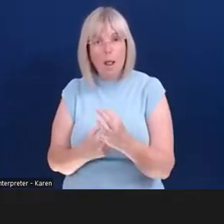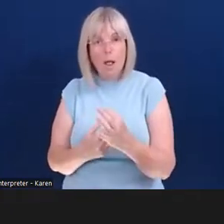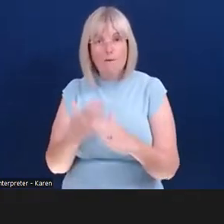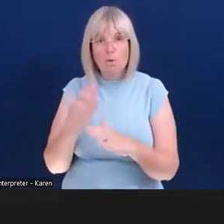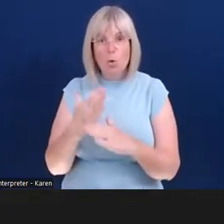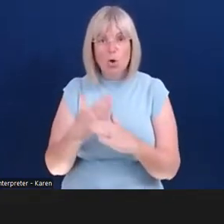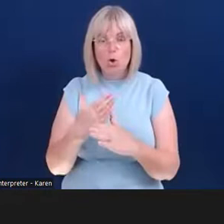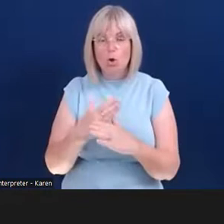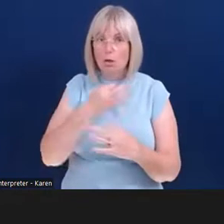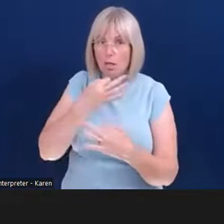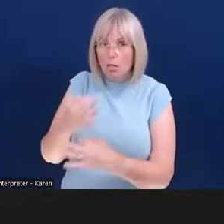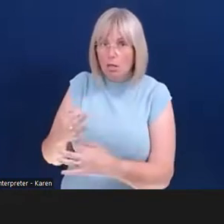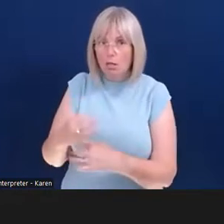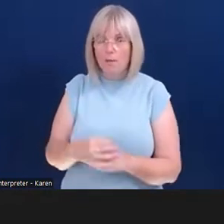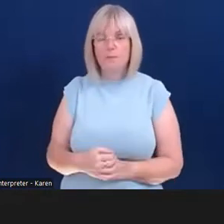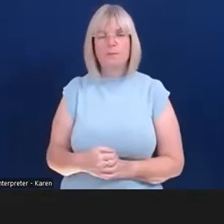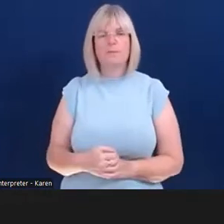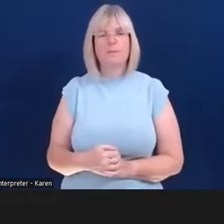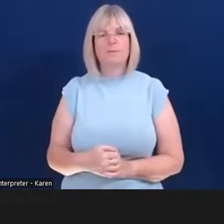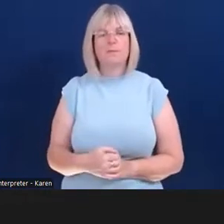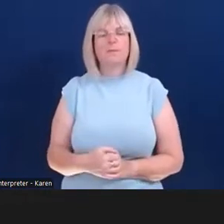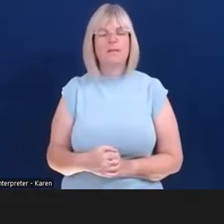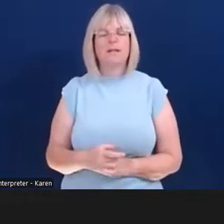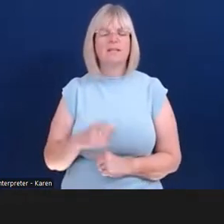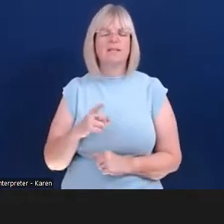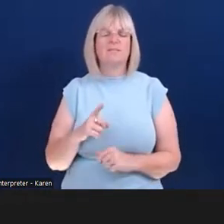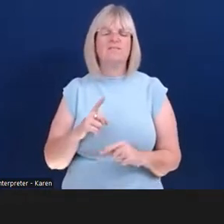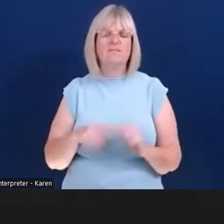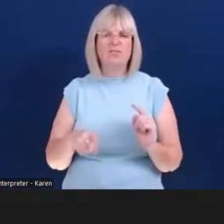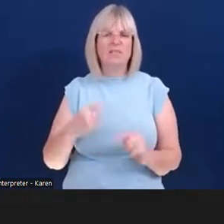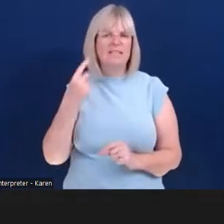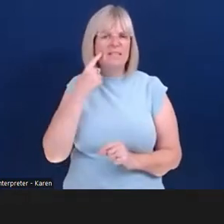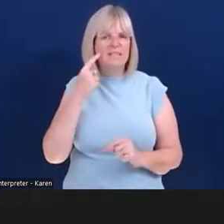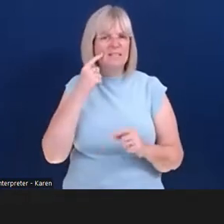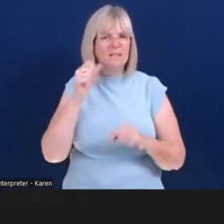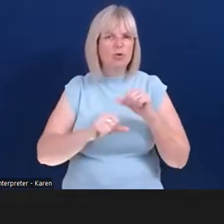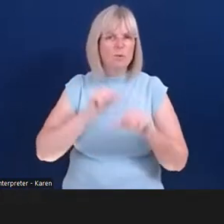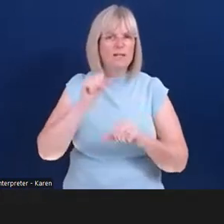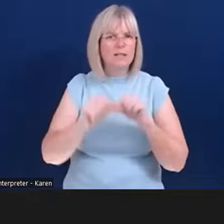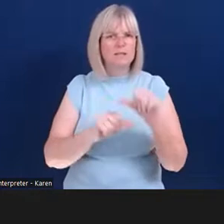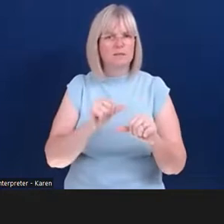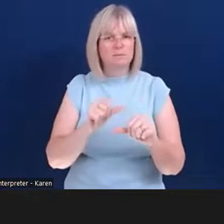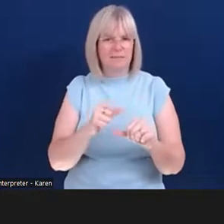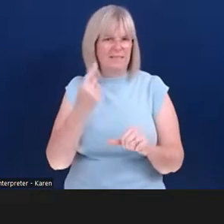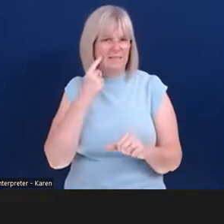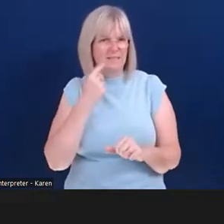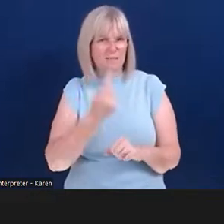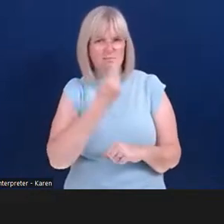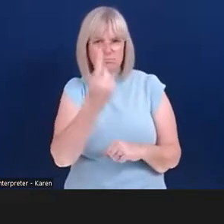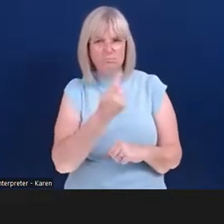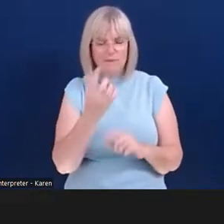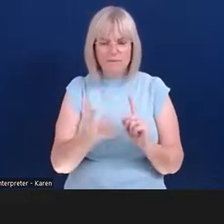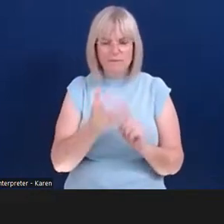links to, as I say, it's a very easy process. There are many links to finding out how to become more appropriate. So